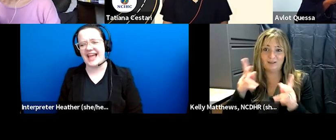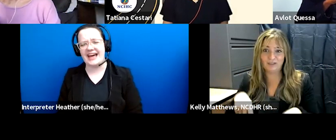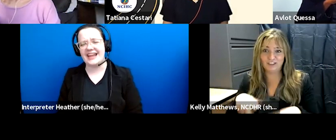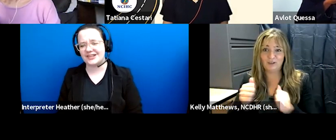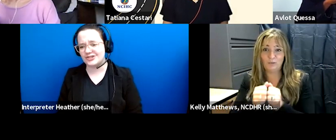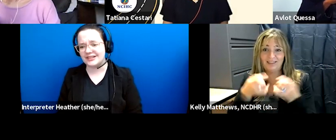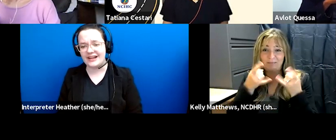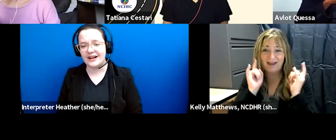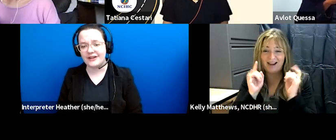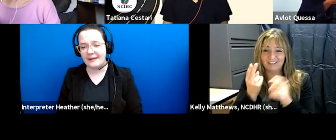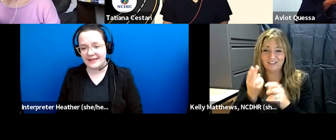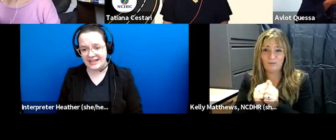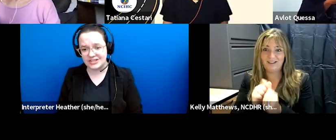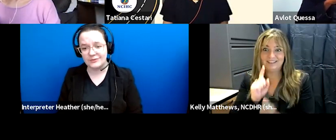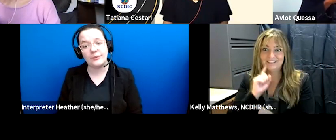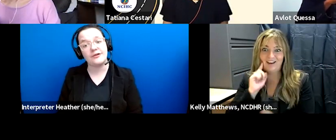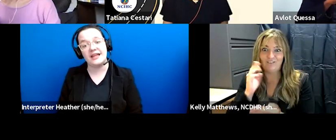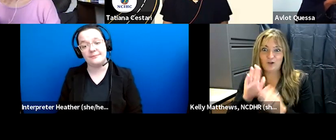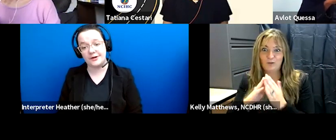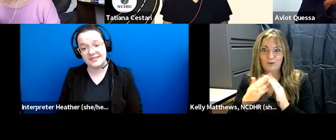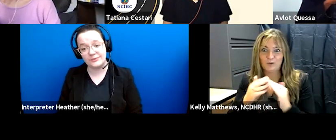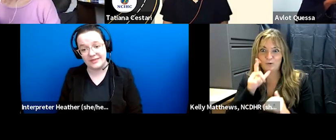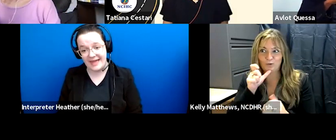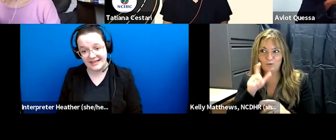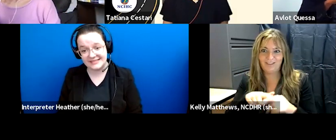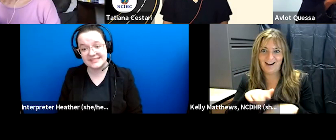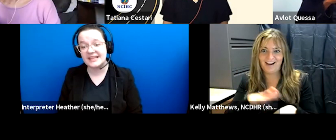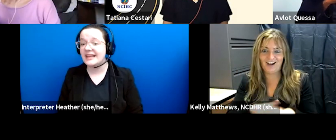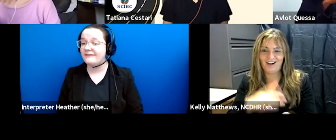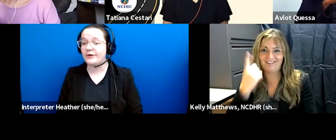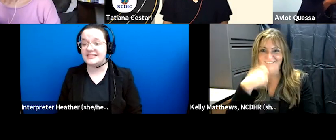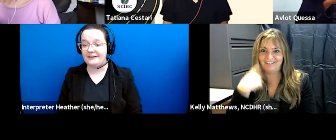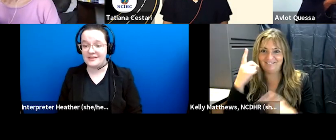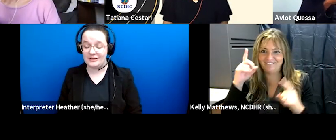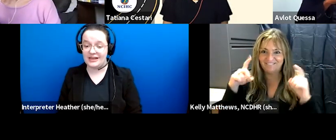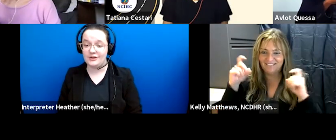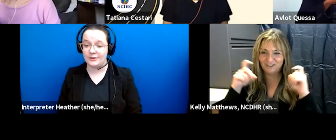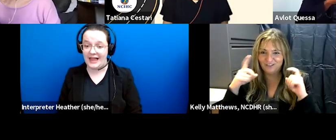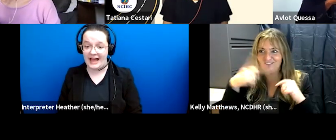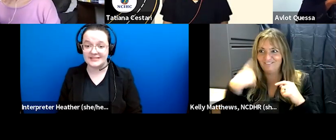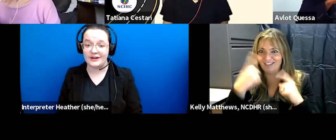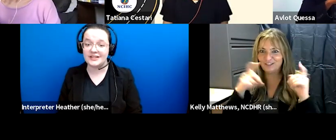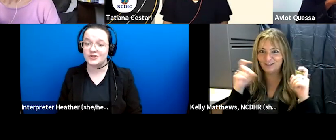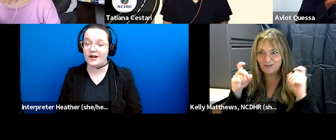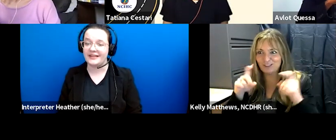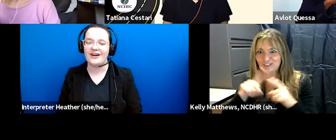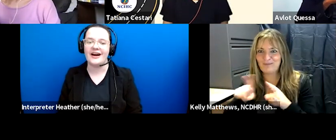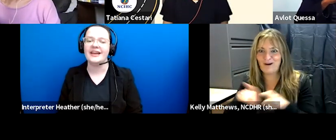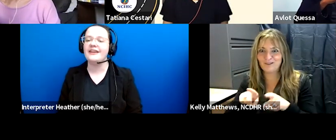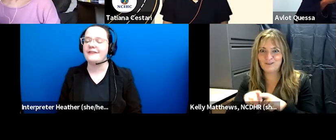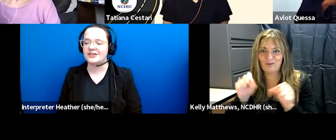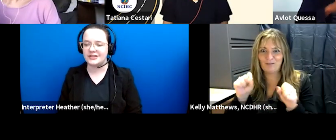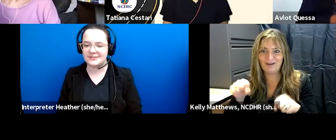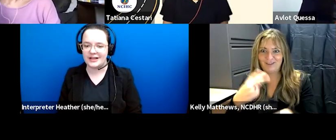to add an extra layer of complication when we were in person with masks for the deaf community who relies very strongly